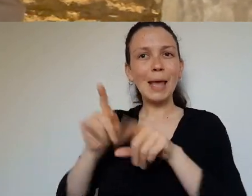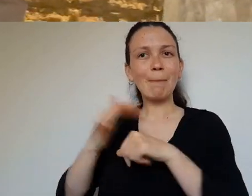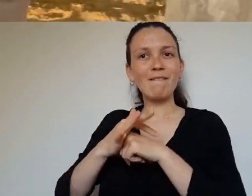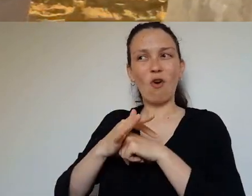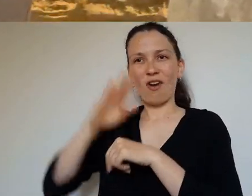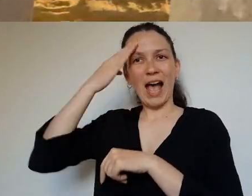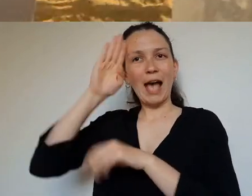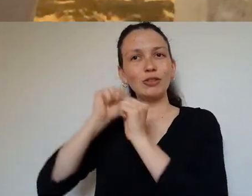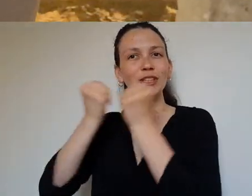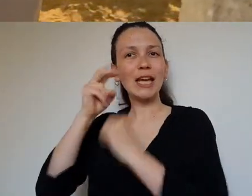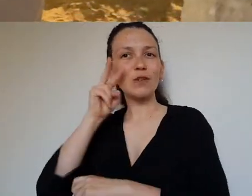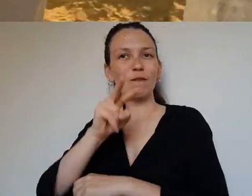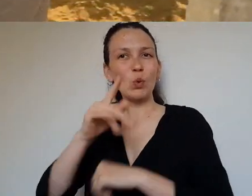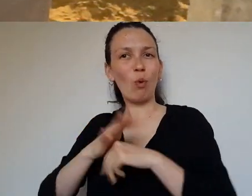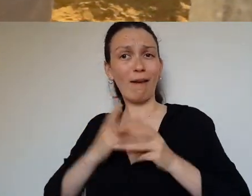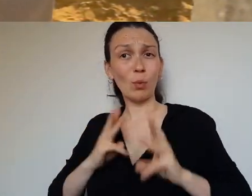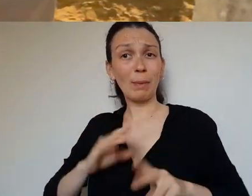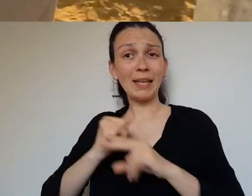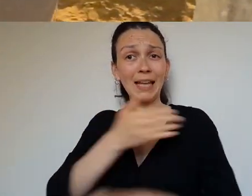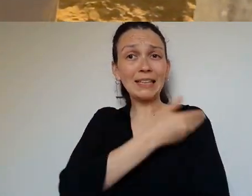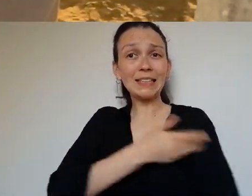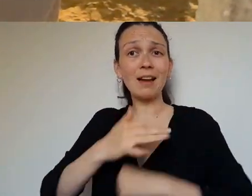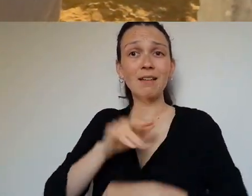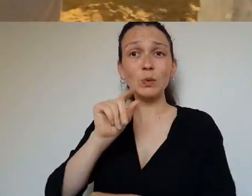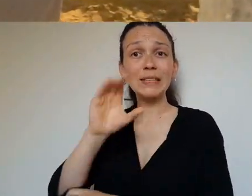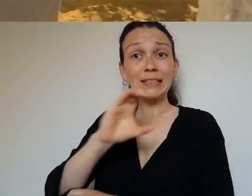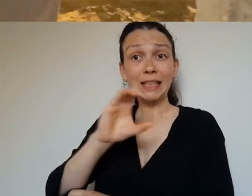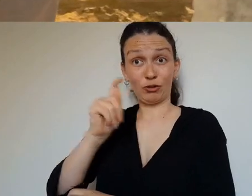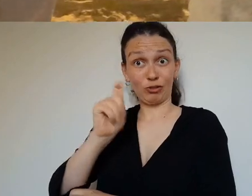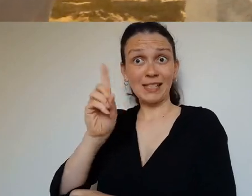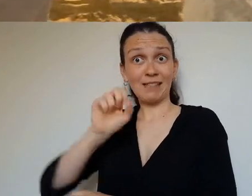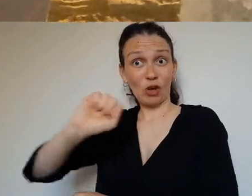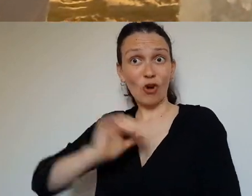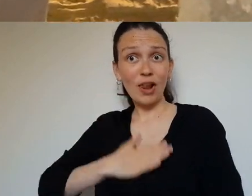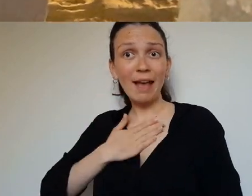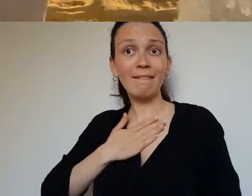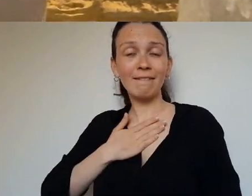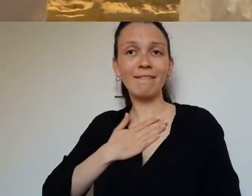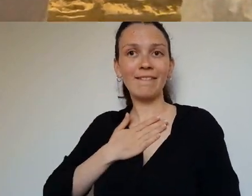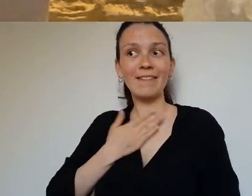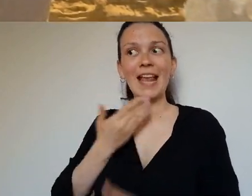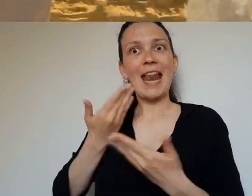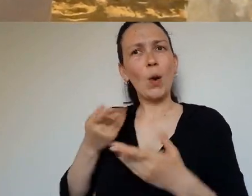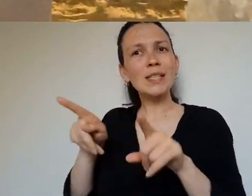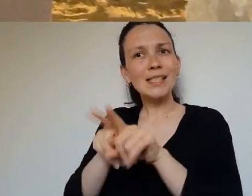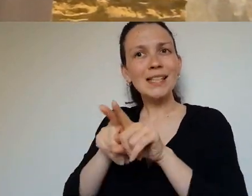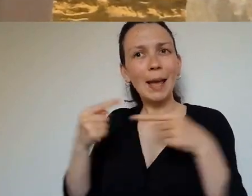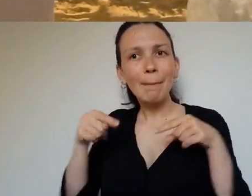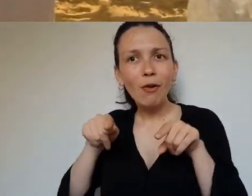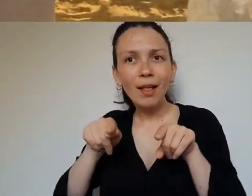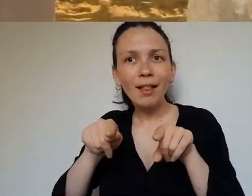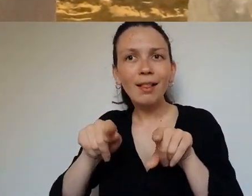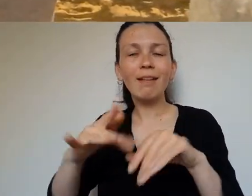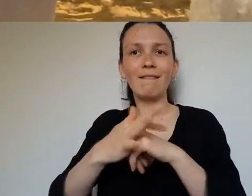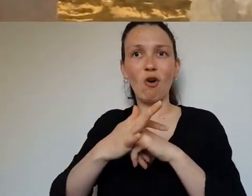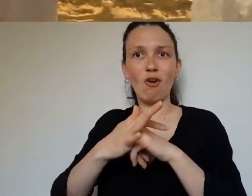of women's roles in Irish society during Deevy's lifetime in the first half of the 20th century. The invisibility of Deaf women in academia